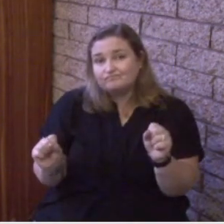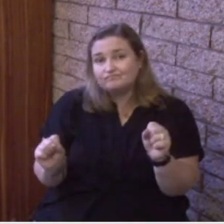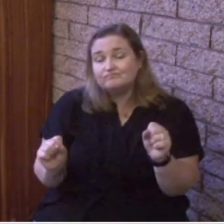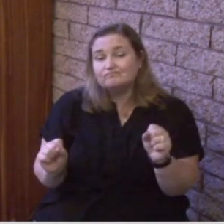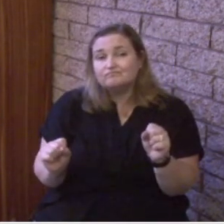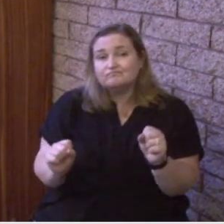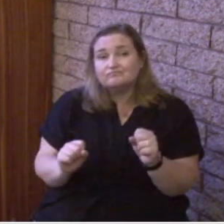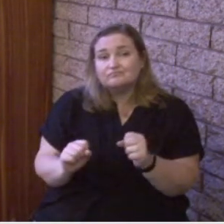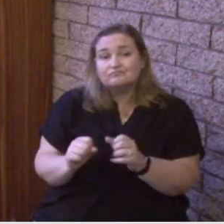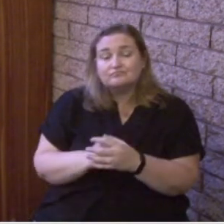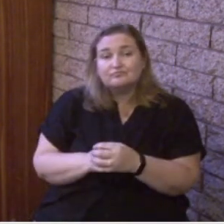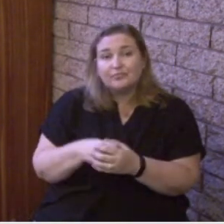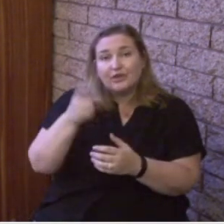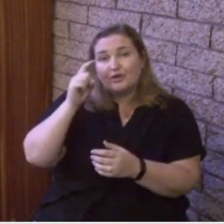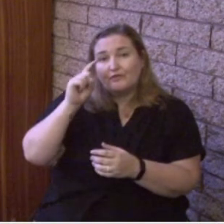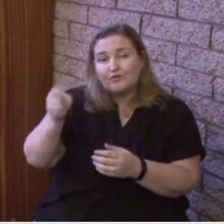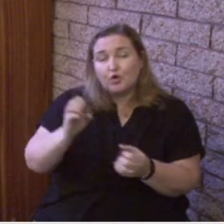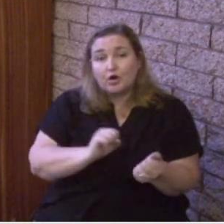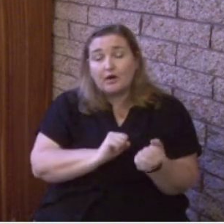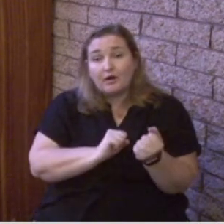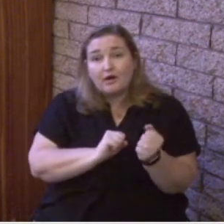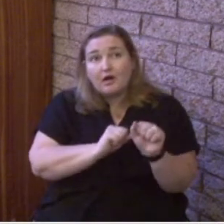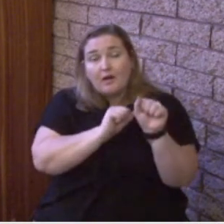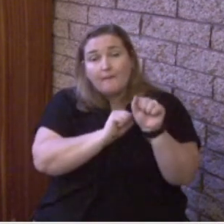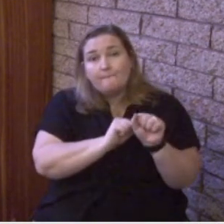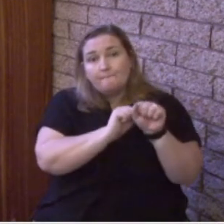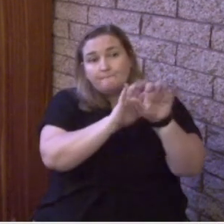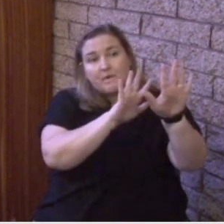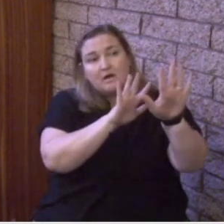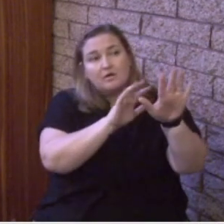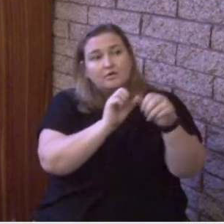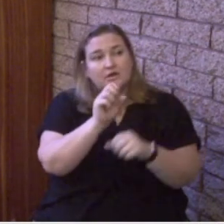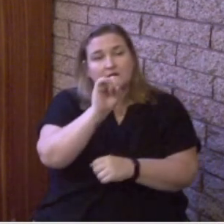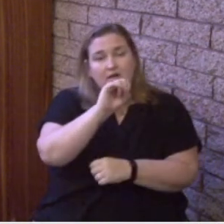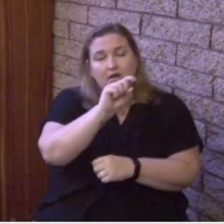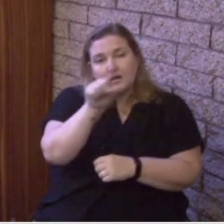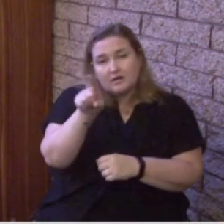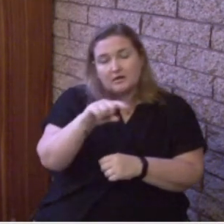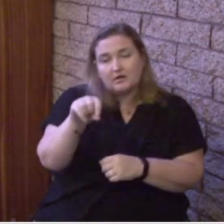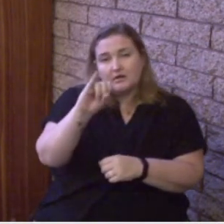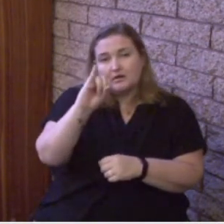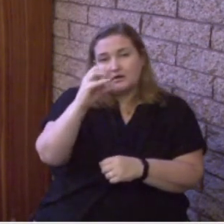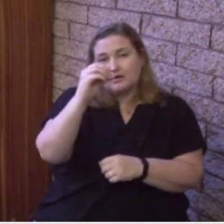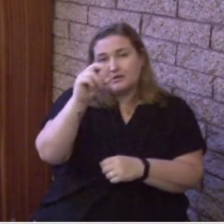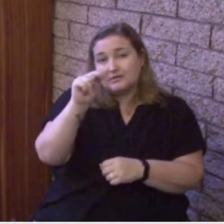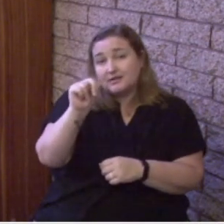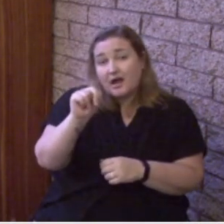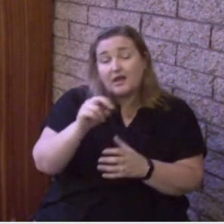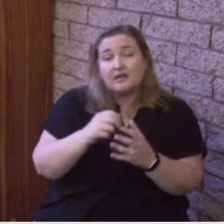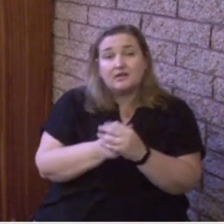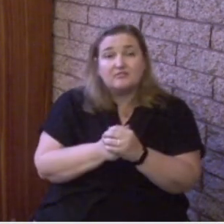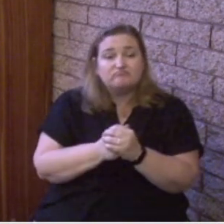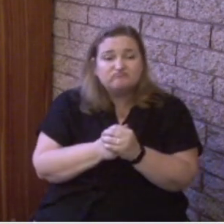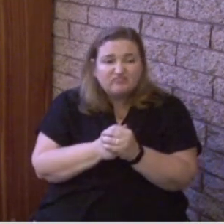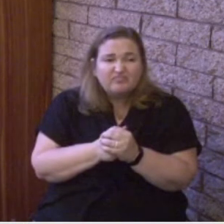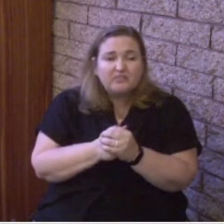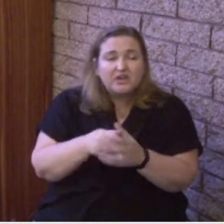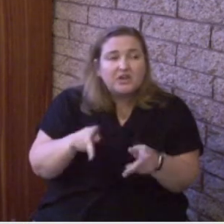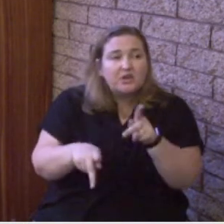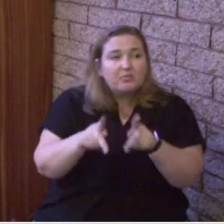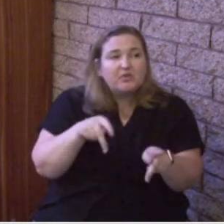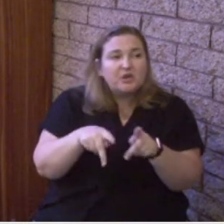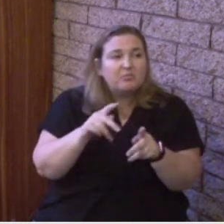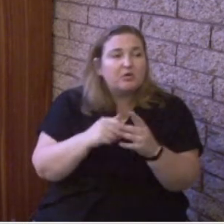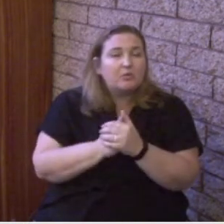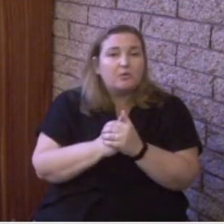For in Mount Zion and in Jerusalem there shall be those who escape as the Lord has said and among the survivors shall be